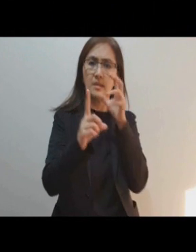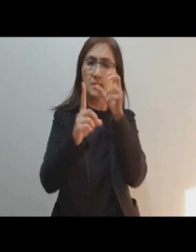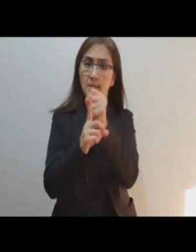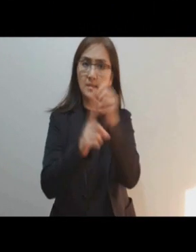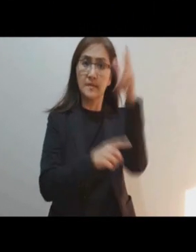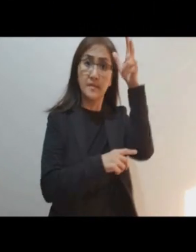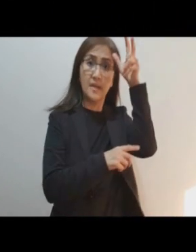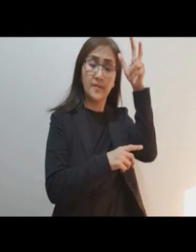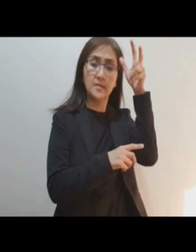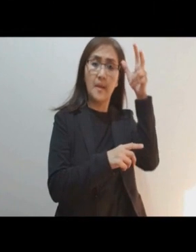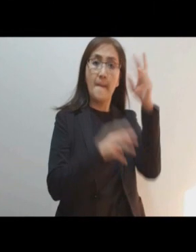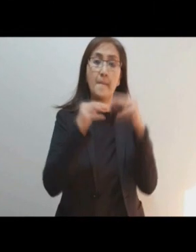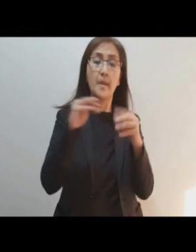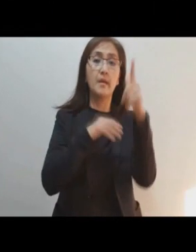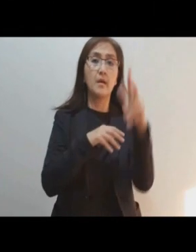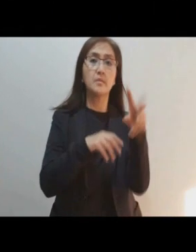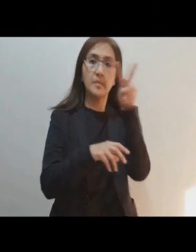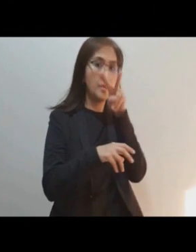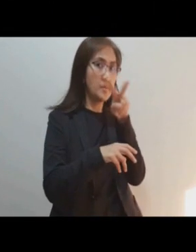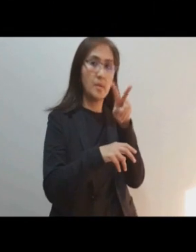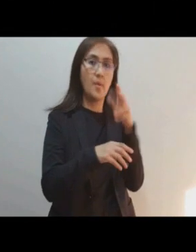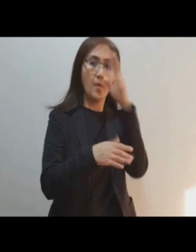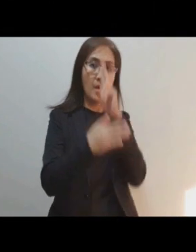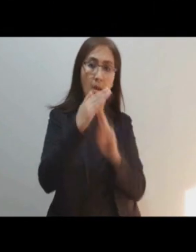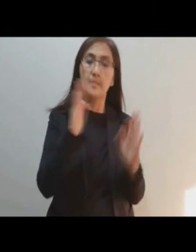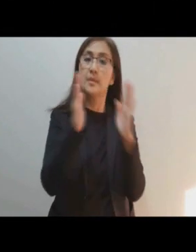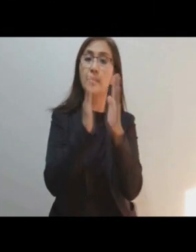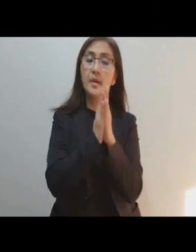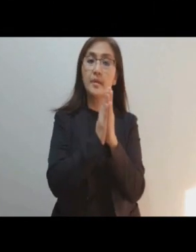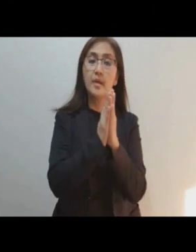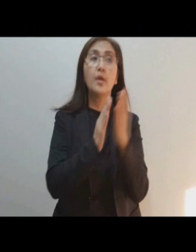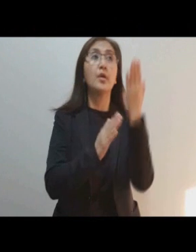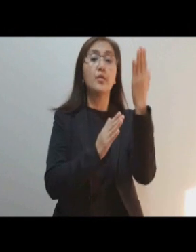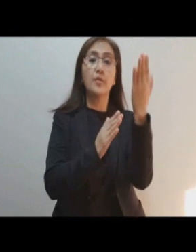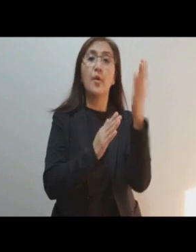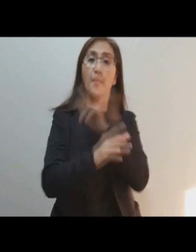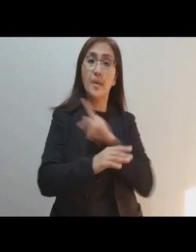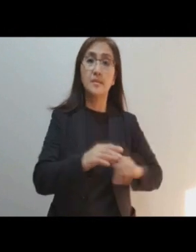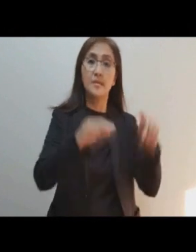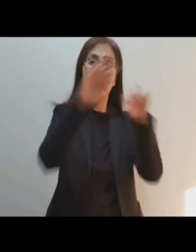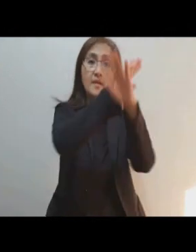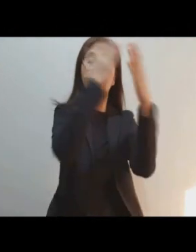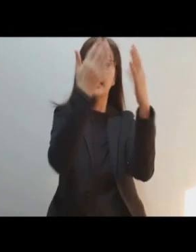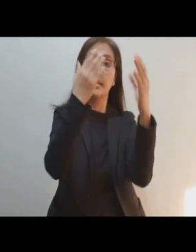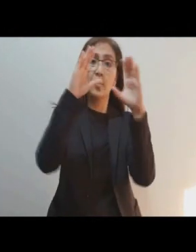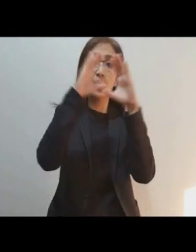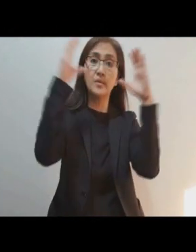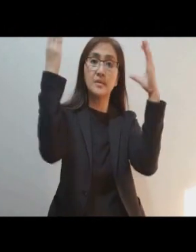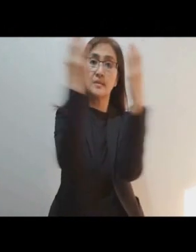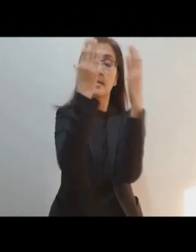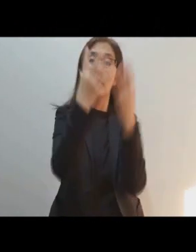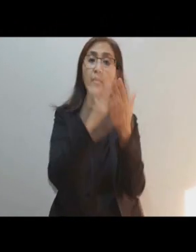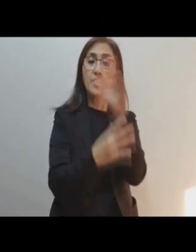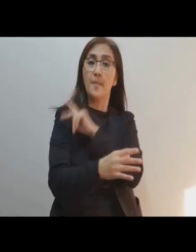snares of the devil. May God rebuke him, we humbly pray. And do thou, O Prince of the heavenly